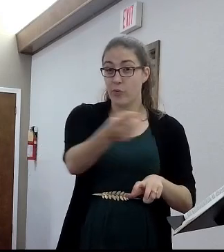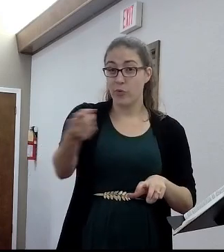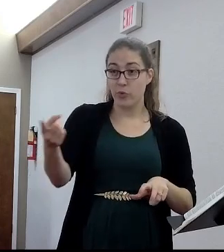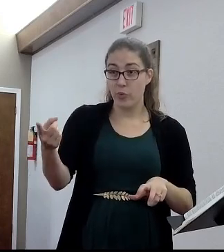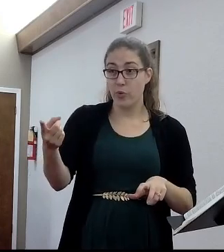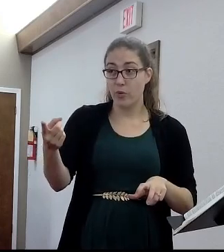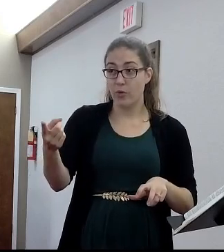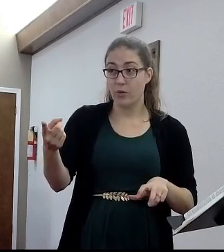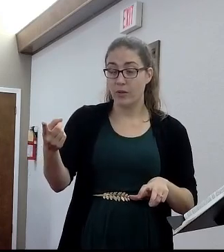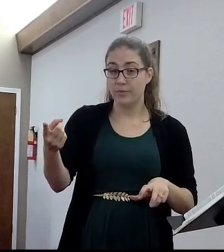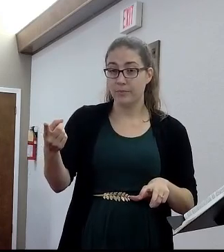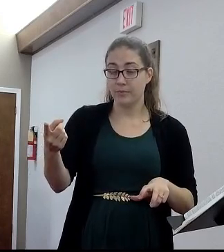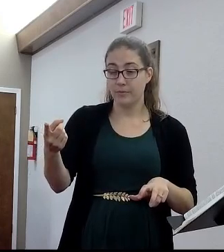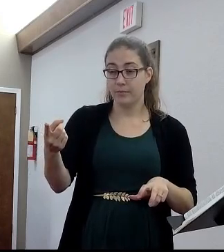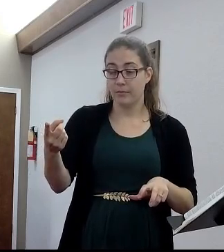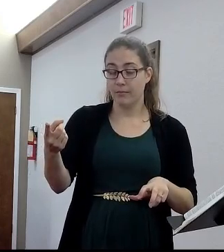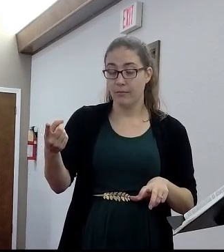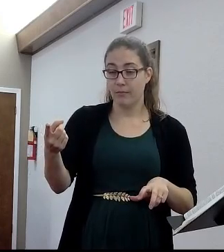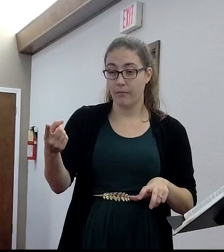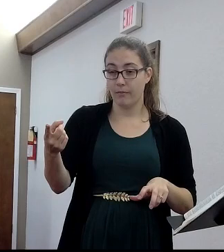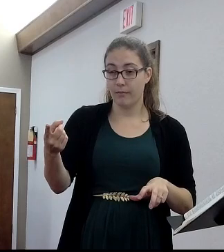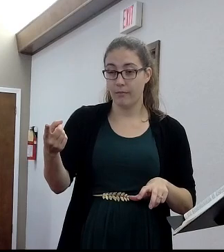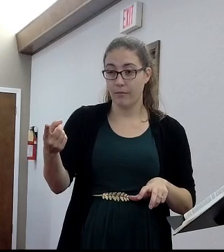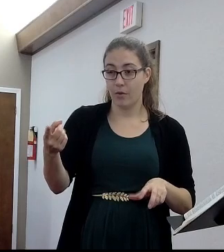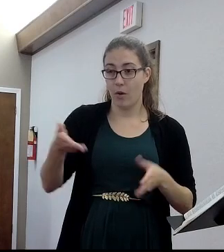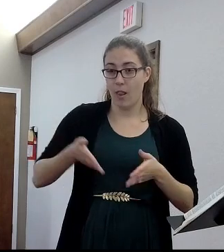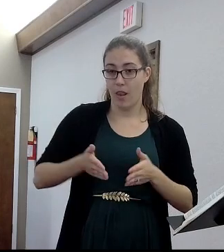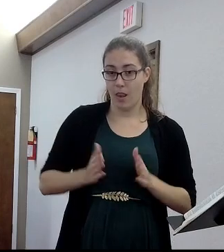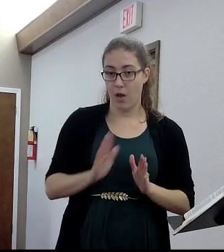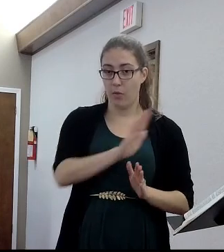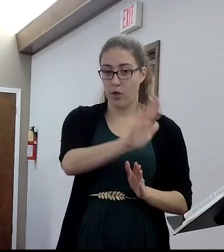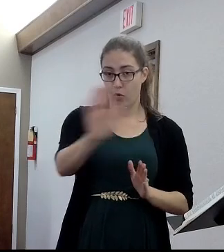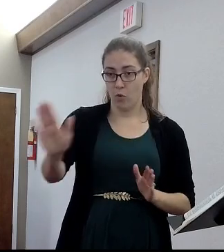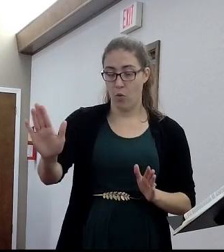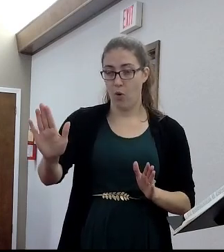your love and your desires and your,